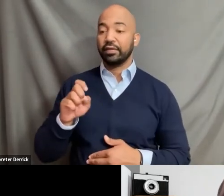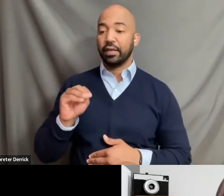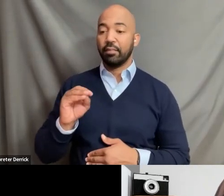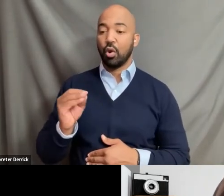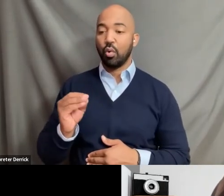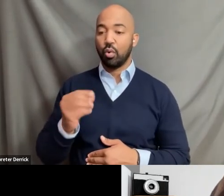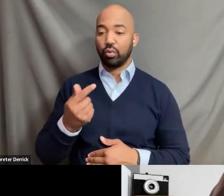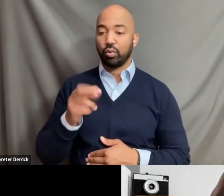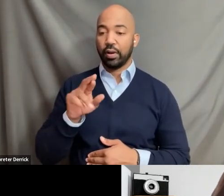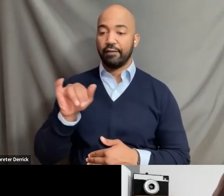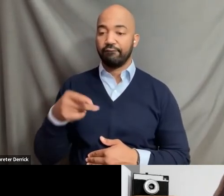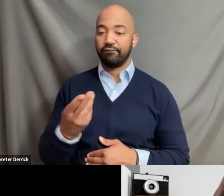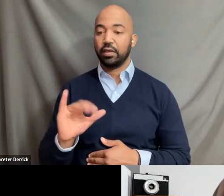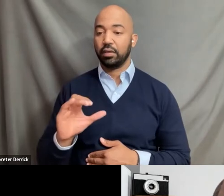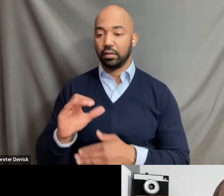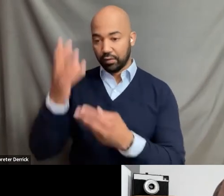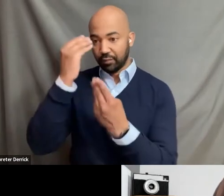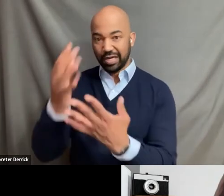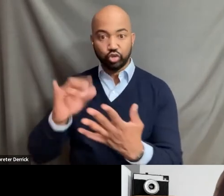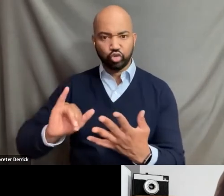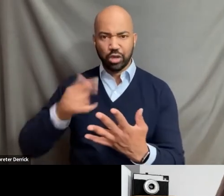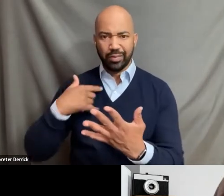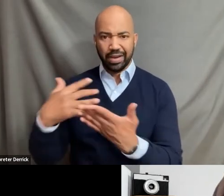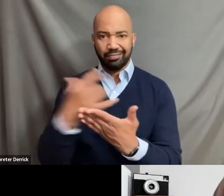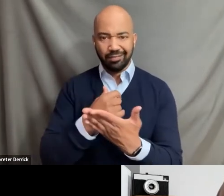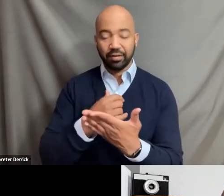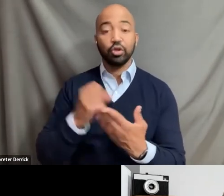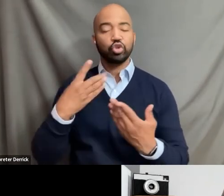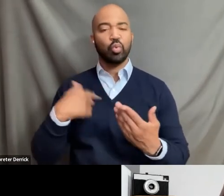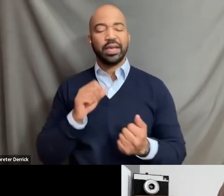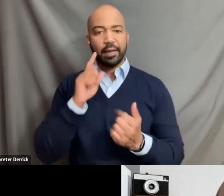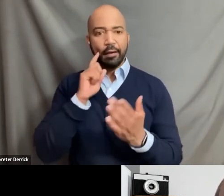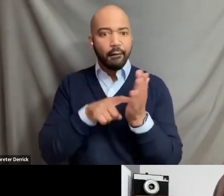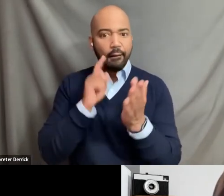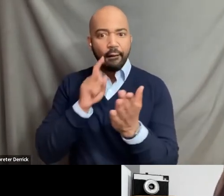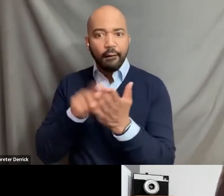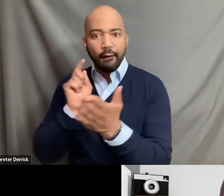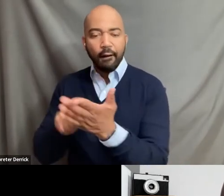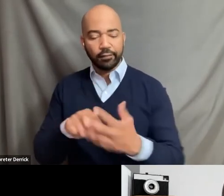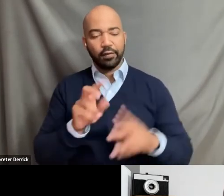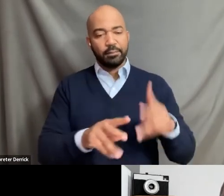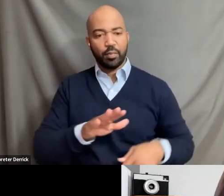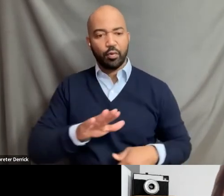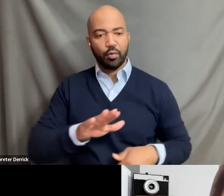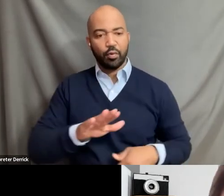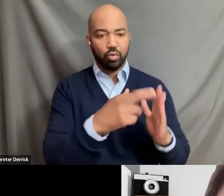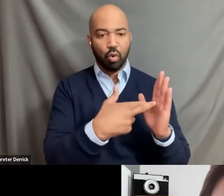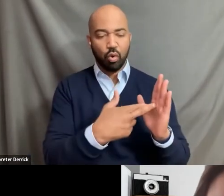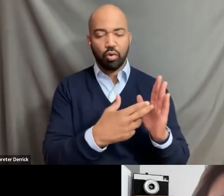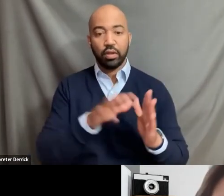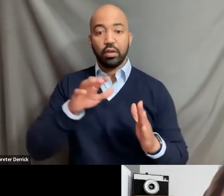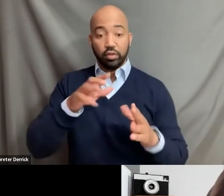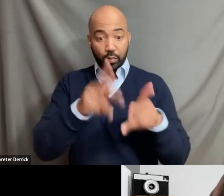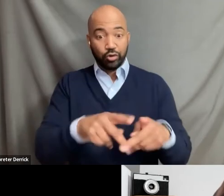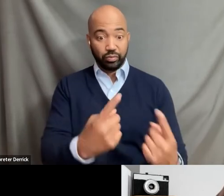as well. So we were able to identify the the role and the profile of the respondents.